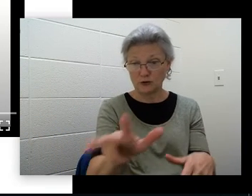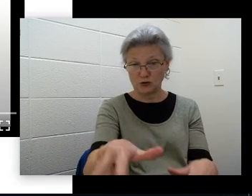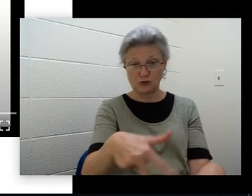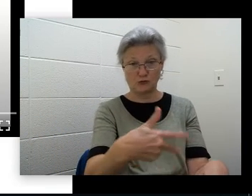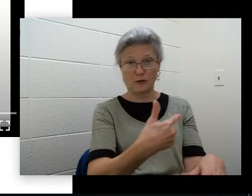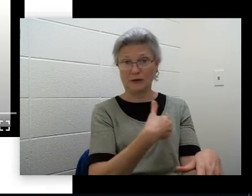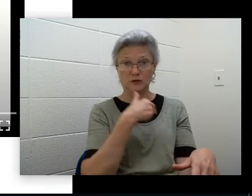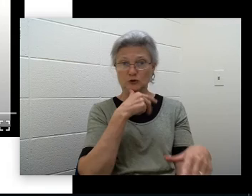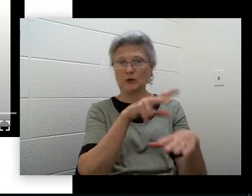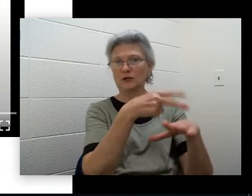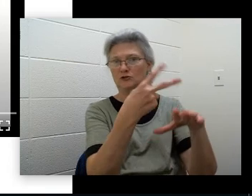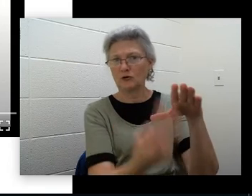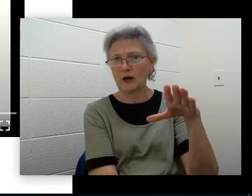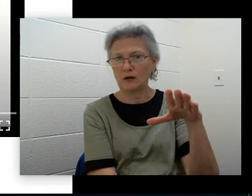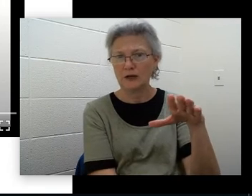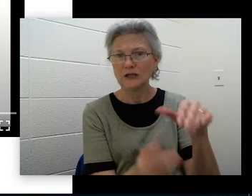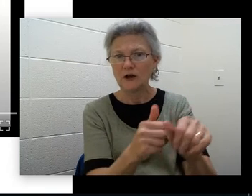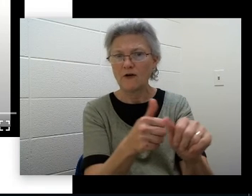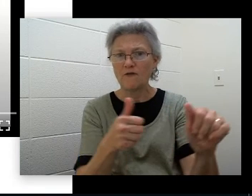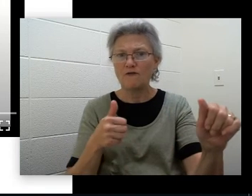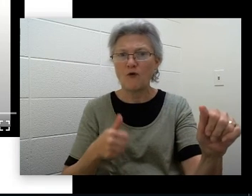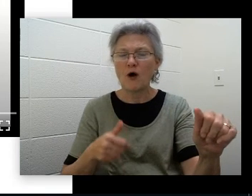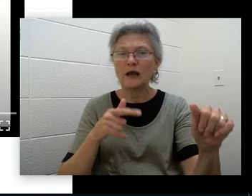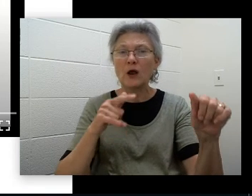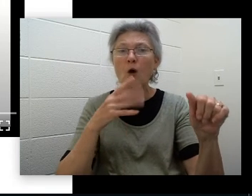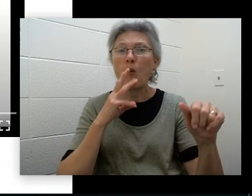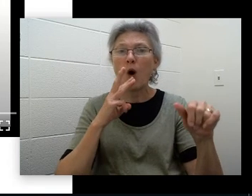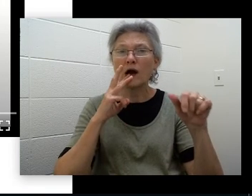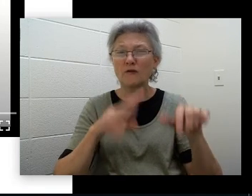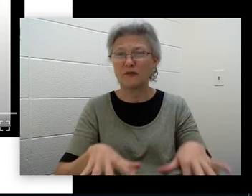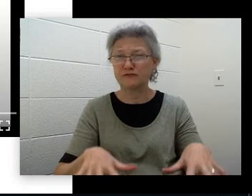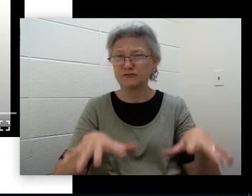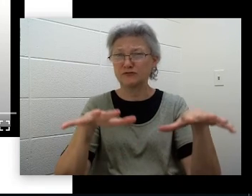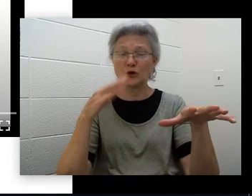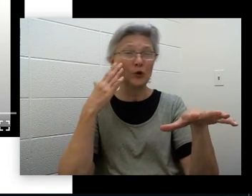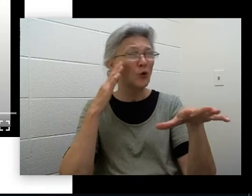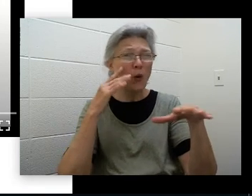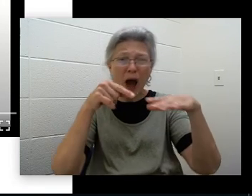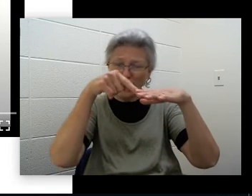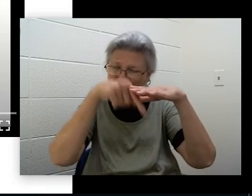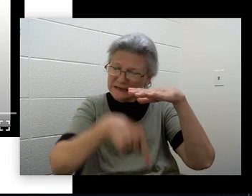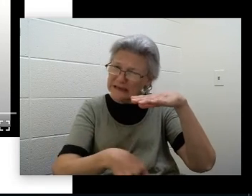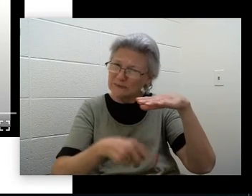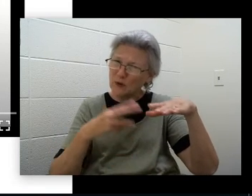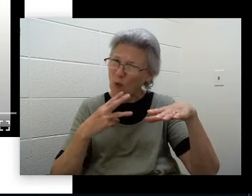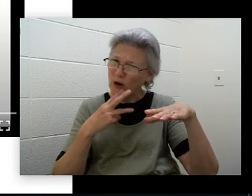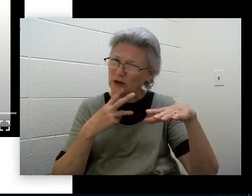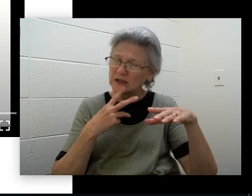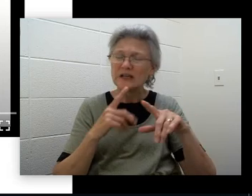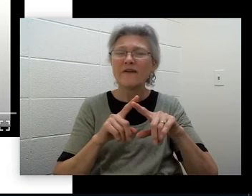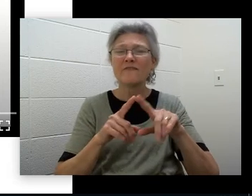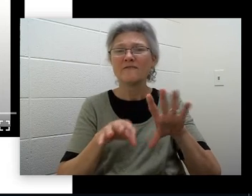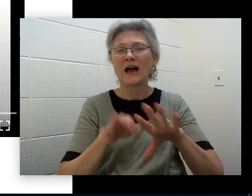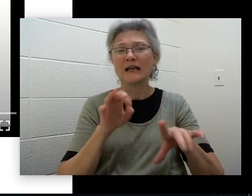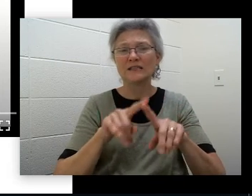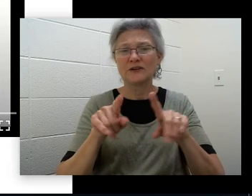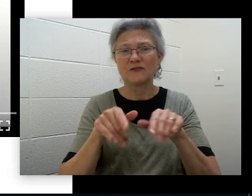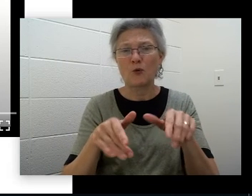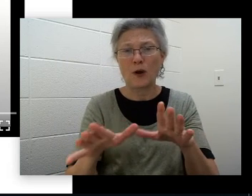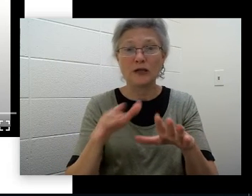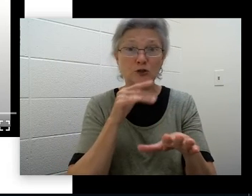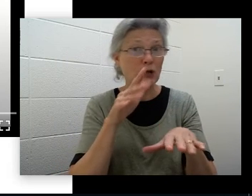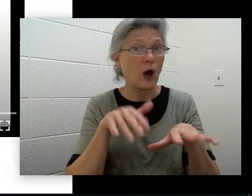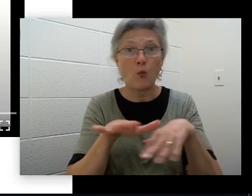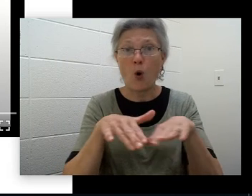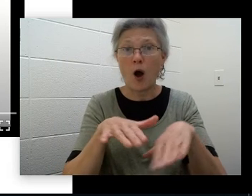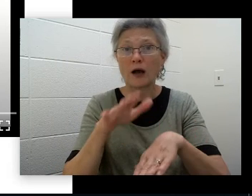stay away from floodwaters. Don't try to drive through. You can't tell how deep the water is. Find another way to go. And don't walk